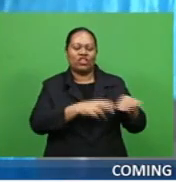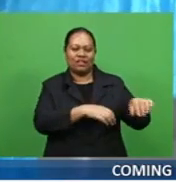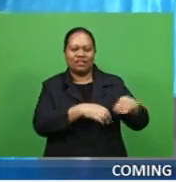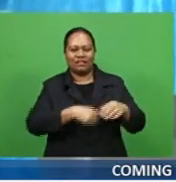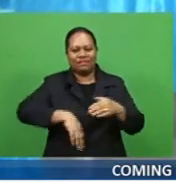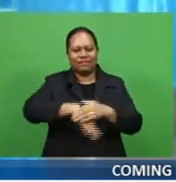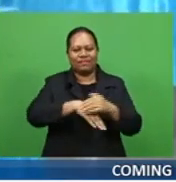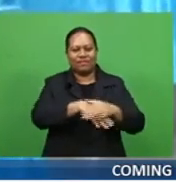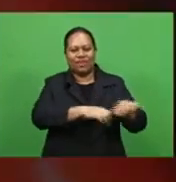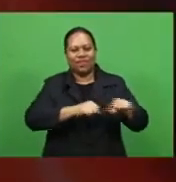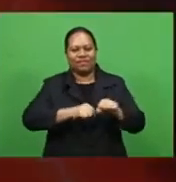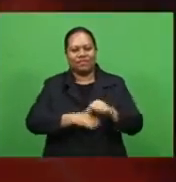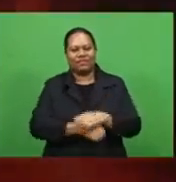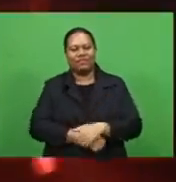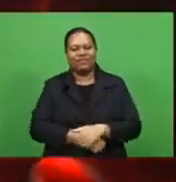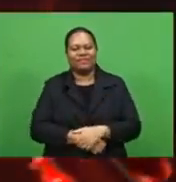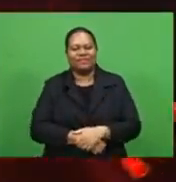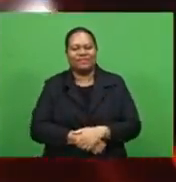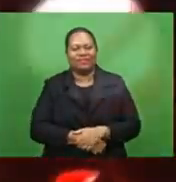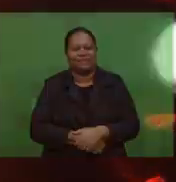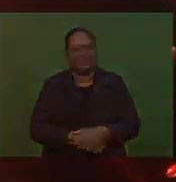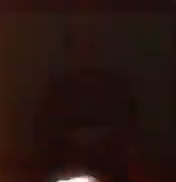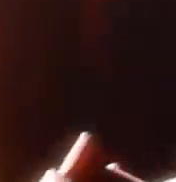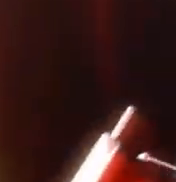after the break my